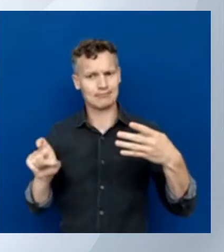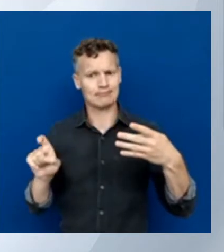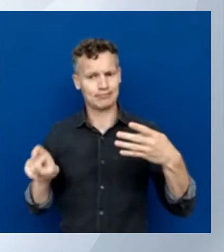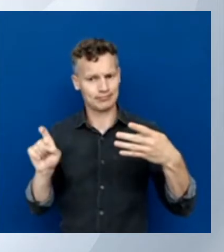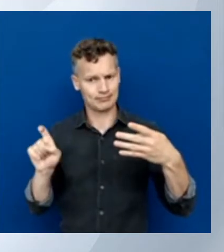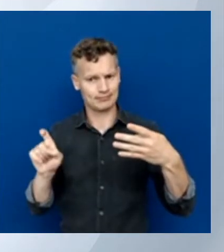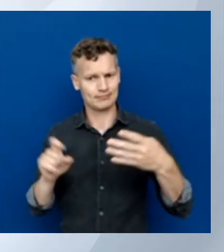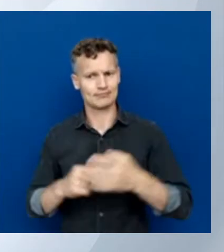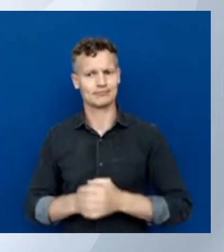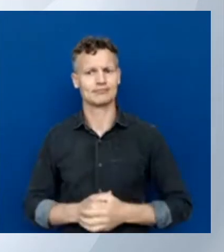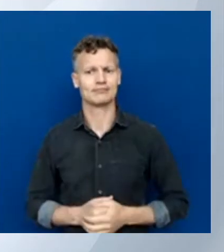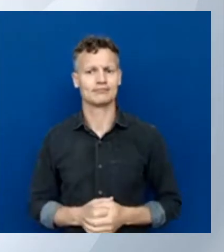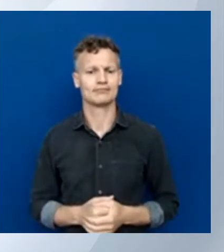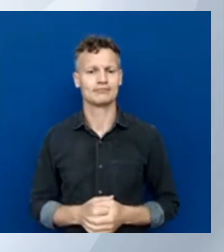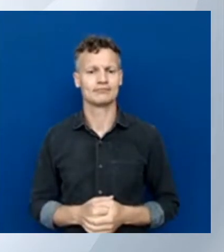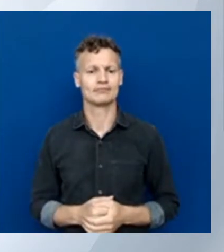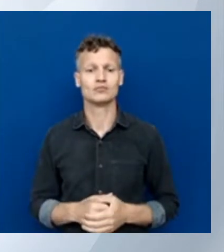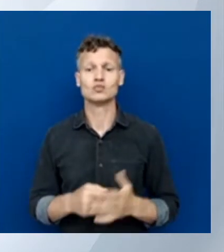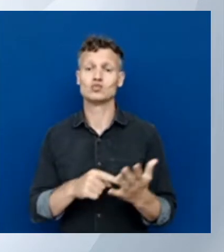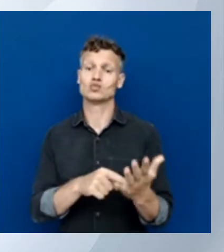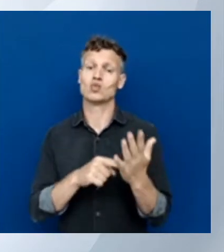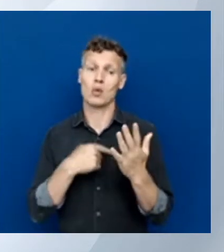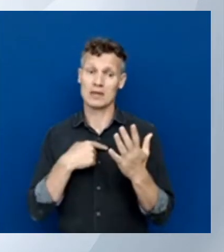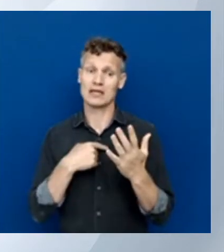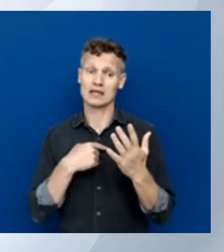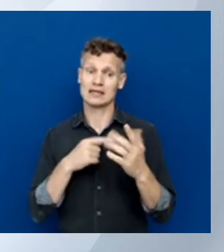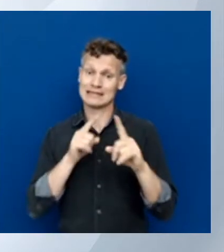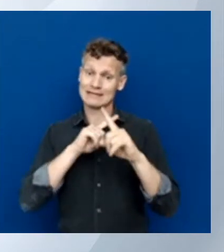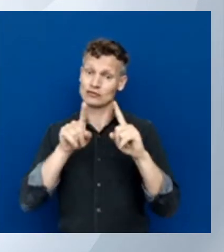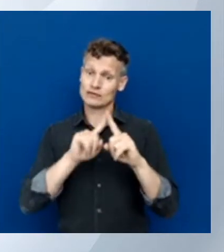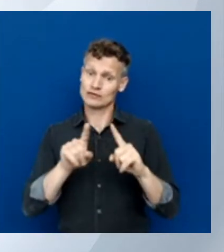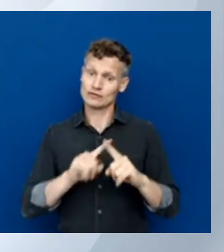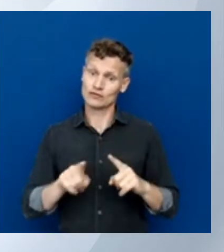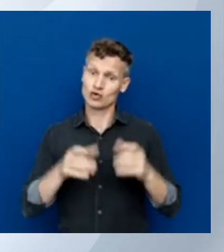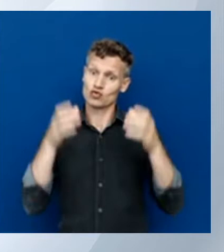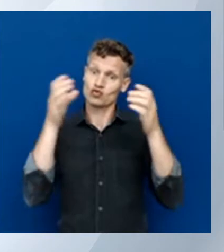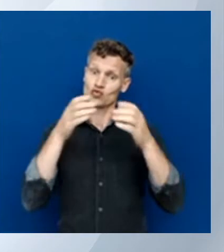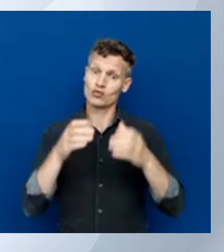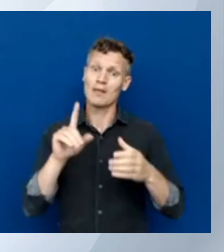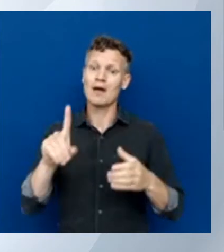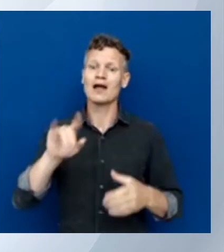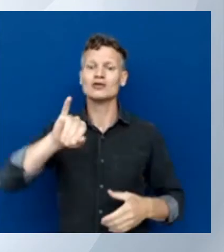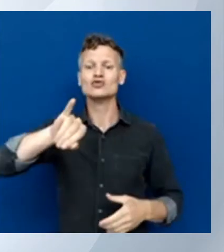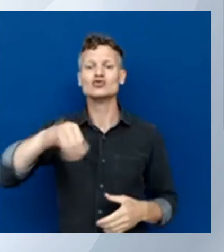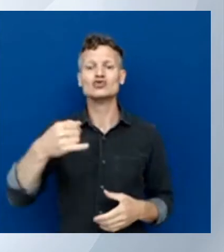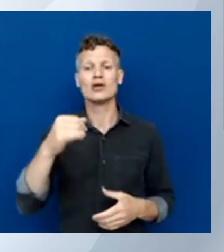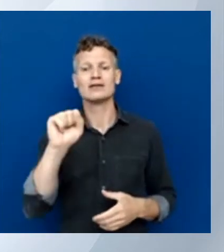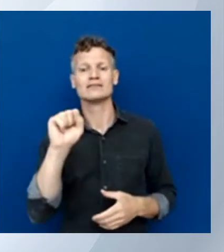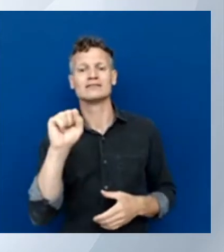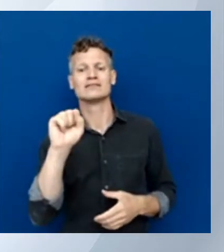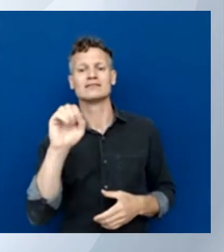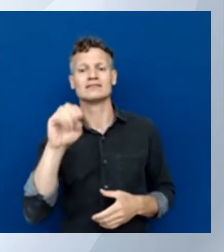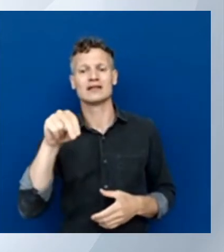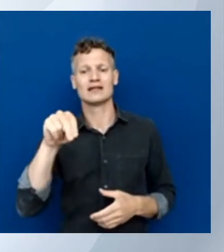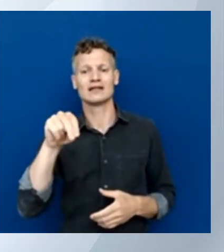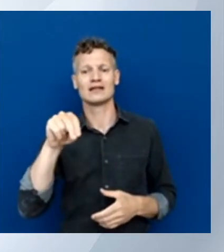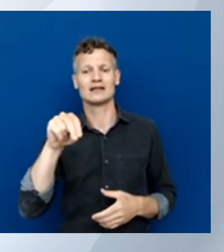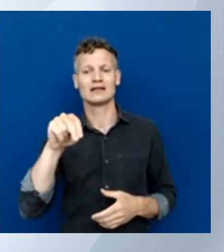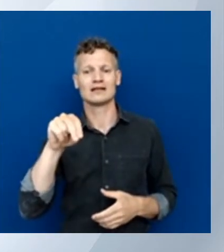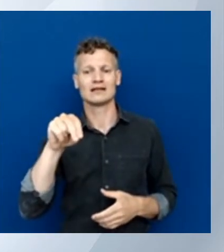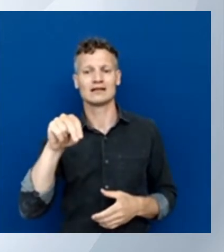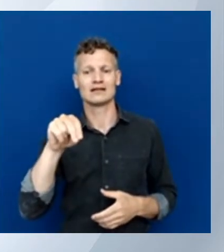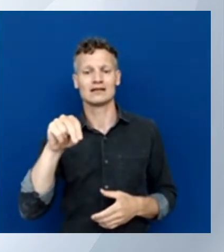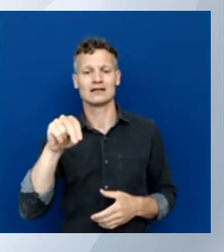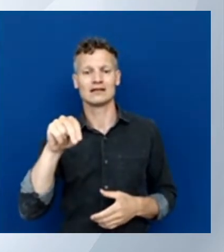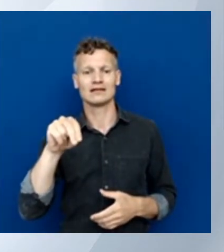And it shows me all those resource groups. It's now in a JSON format where the last resource group, the last with PowerShell, it